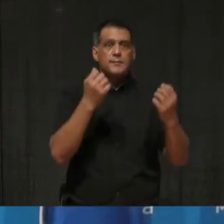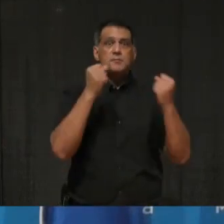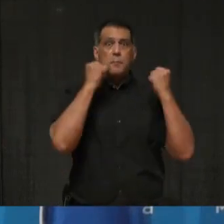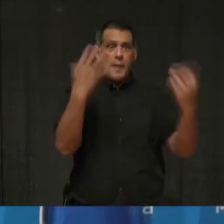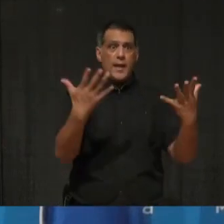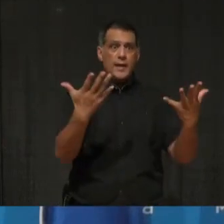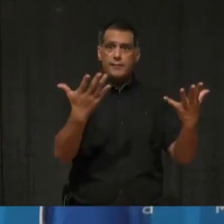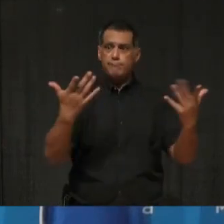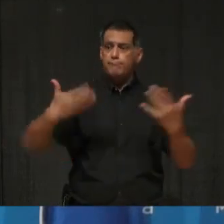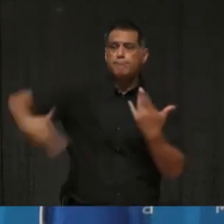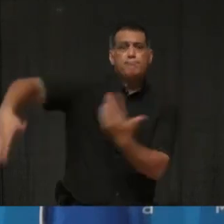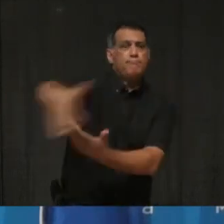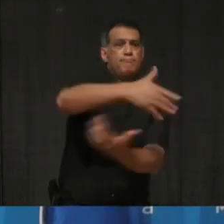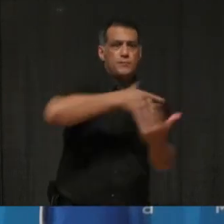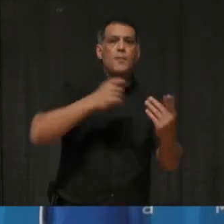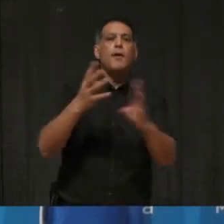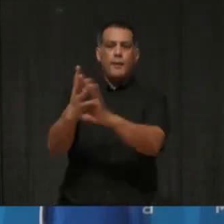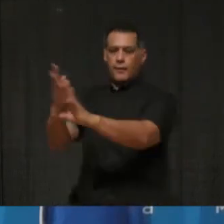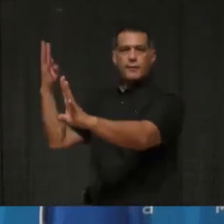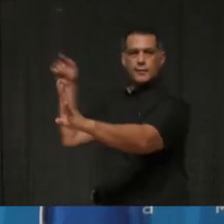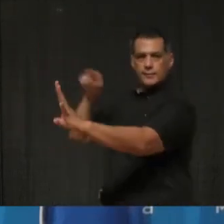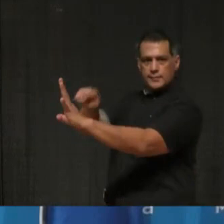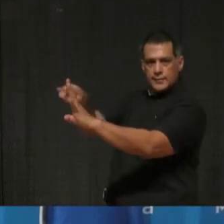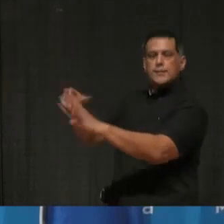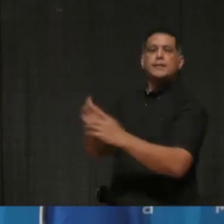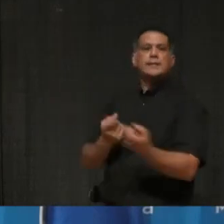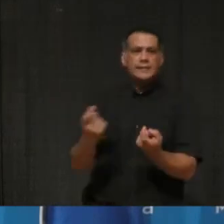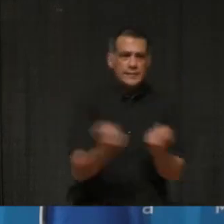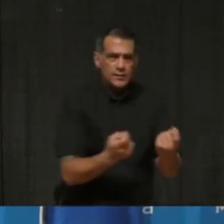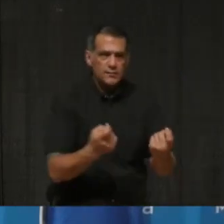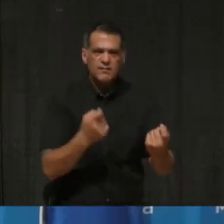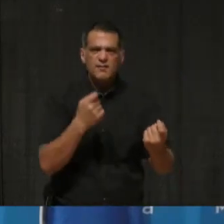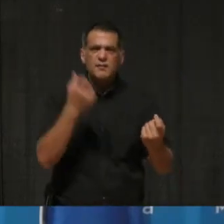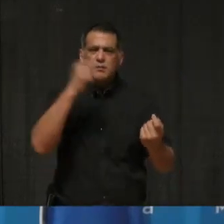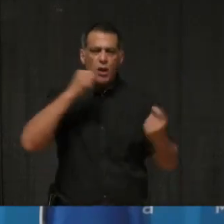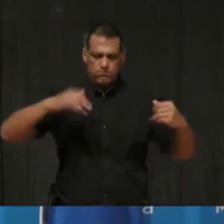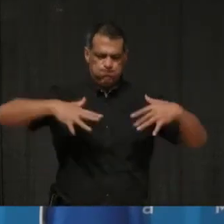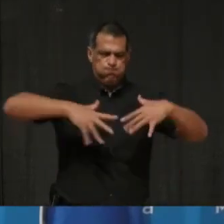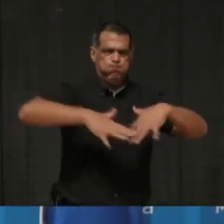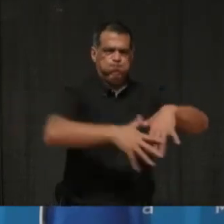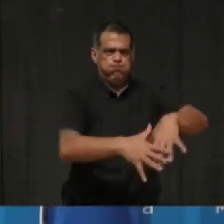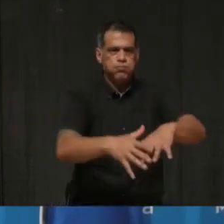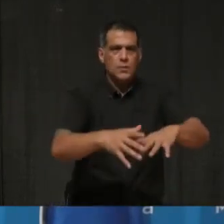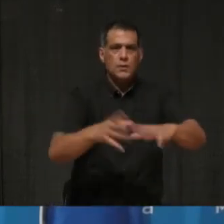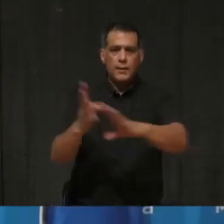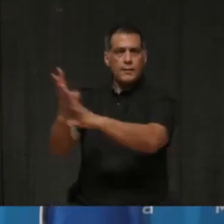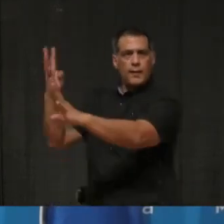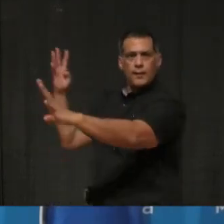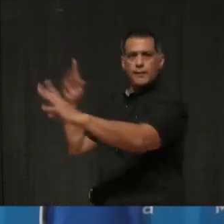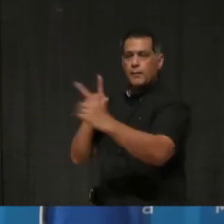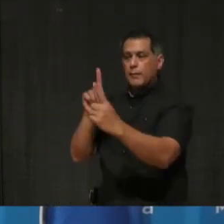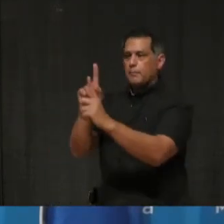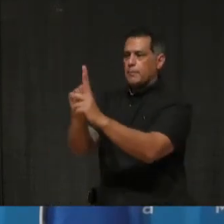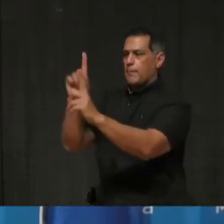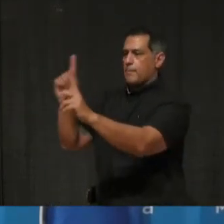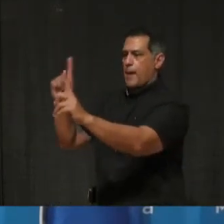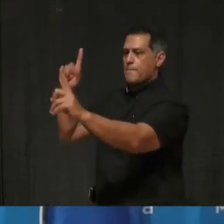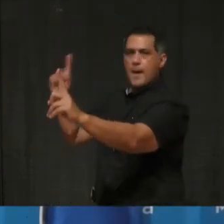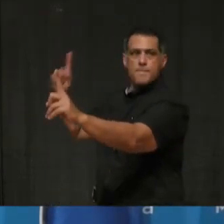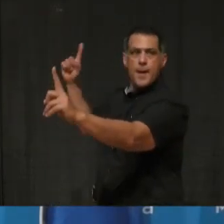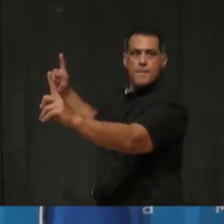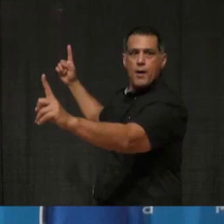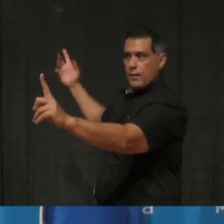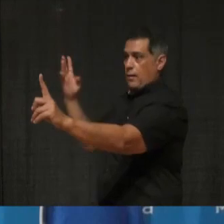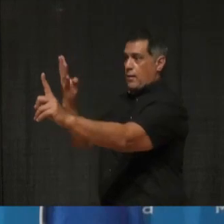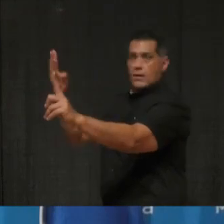So, uh, we have made sure that the lineups are safely spaced, that we're the line allocated, they're aligned, they're well aligned